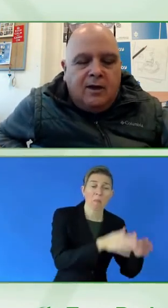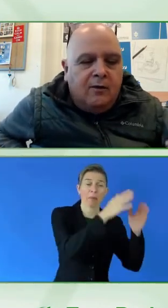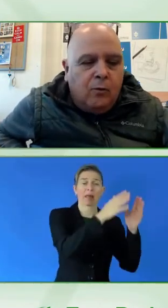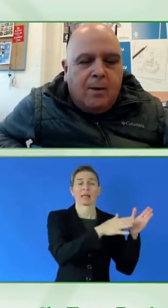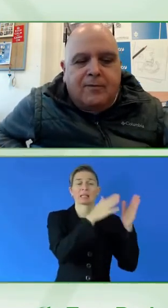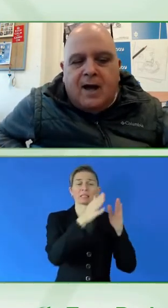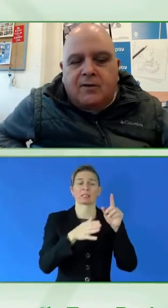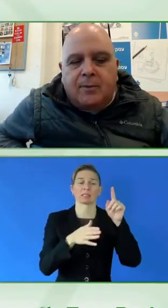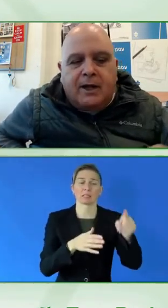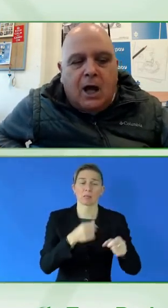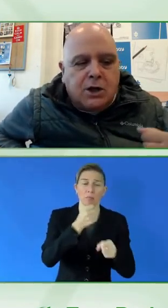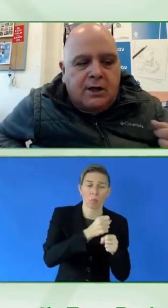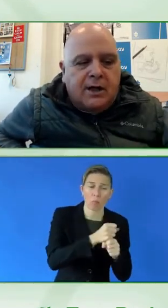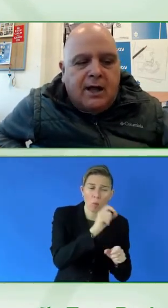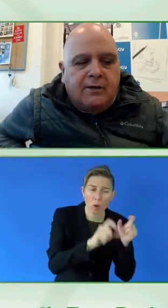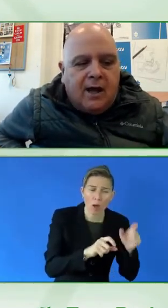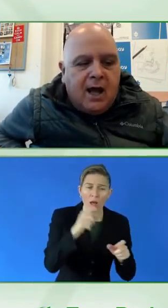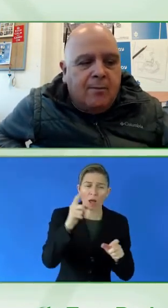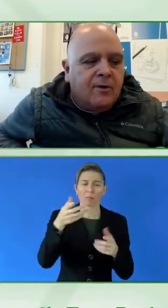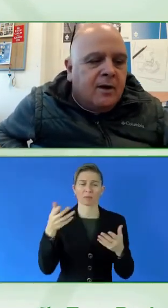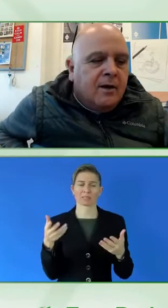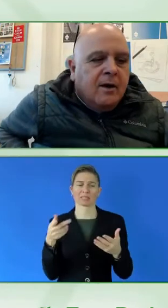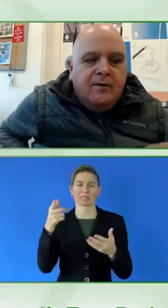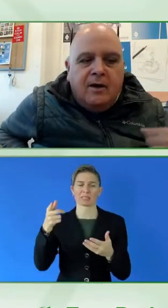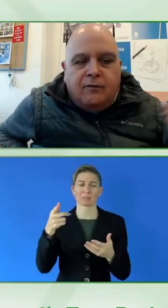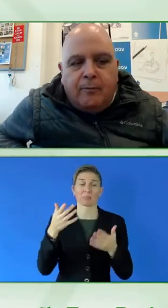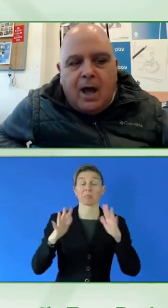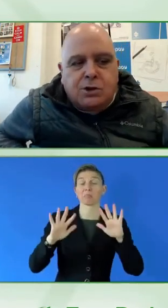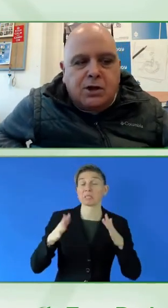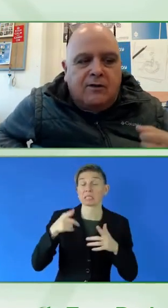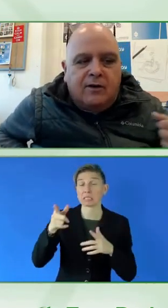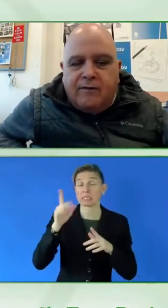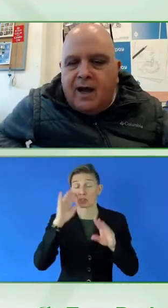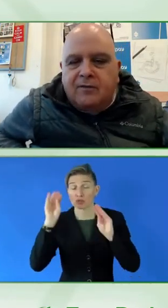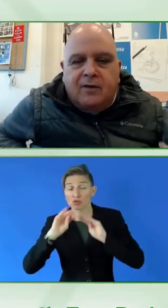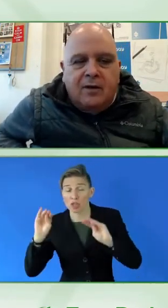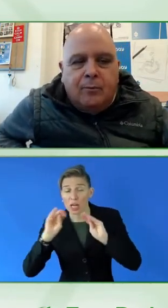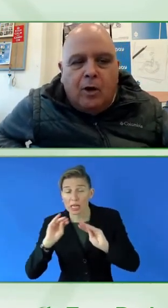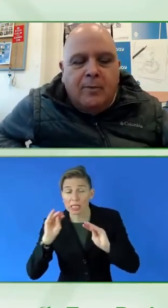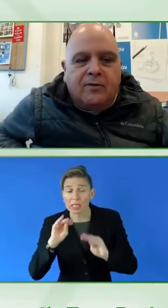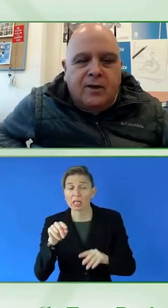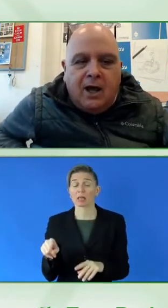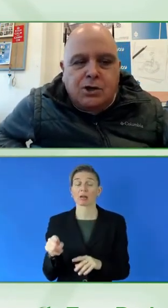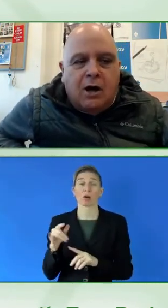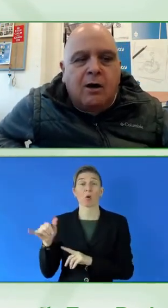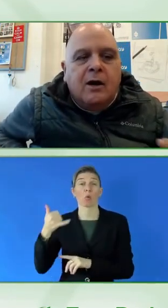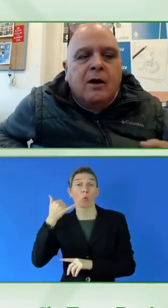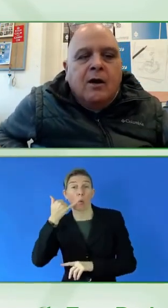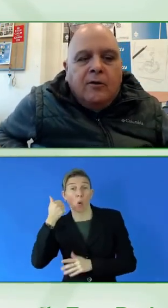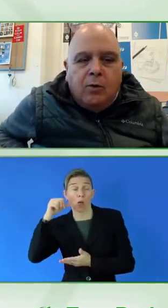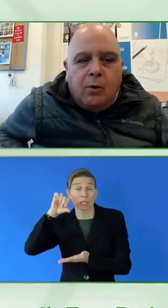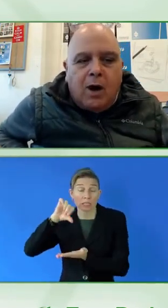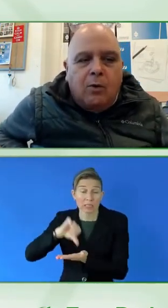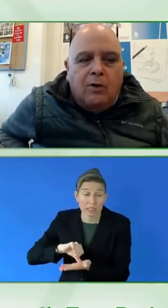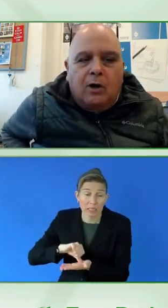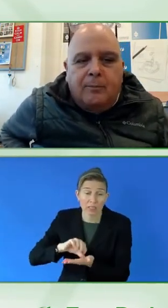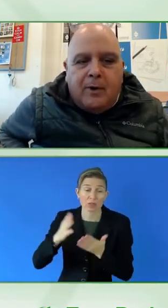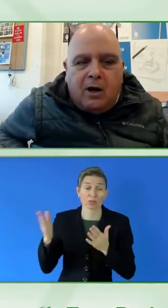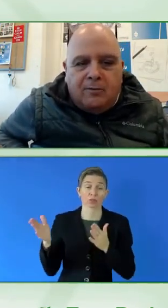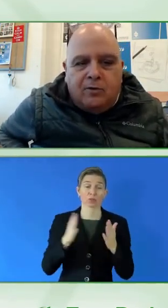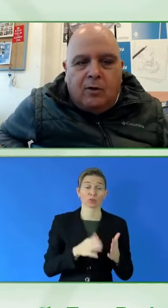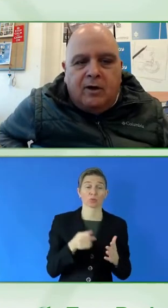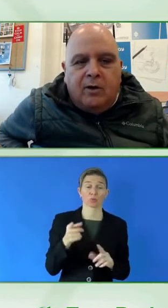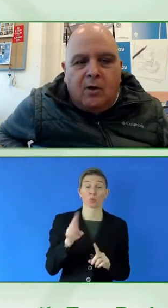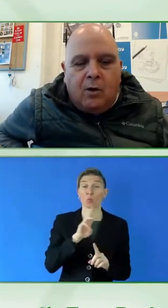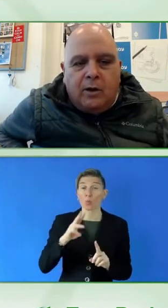the website application and ATM, the information, the events and the employment, the HR. So we work with